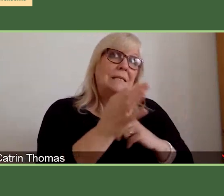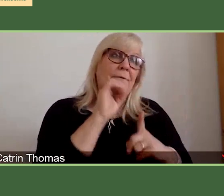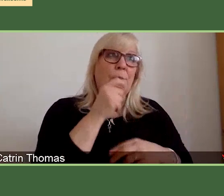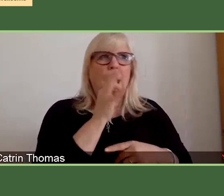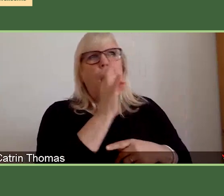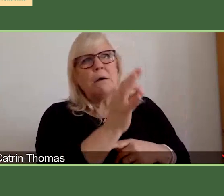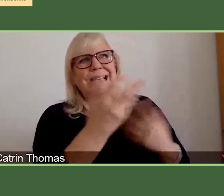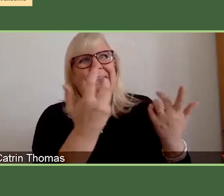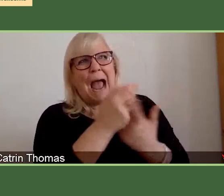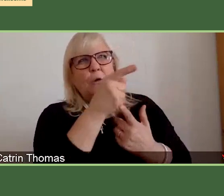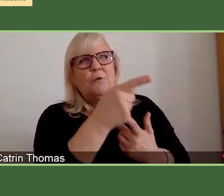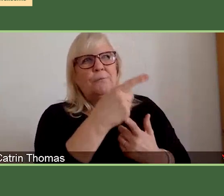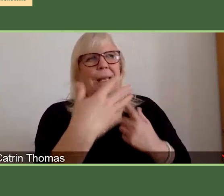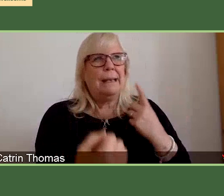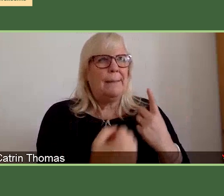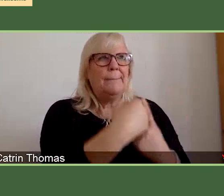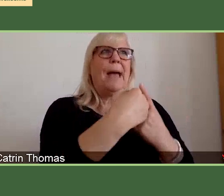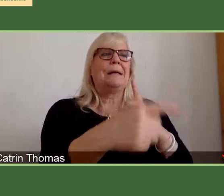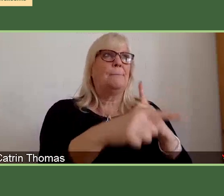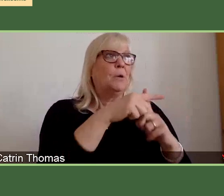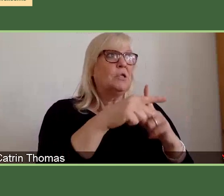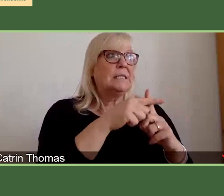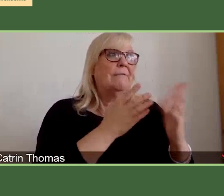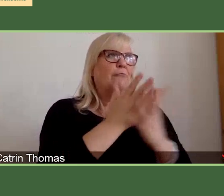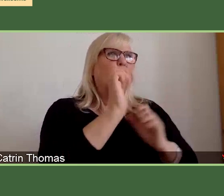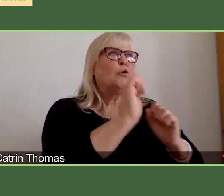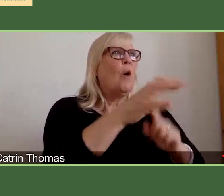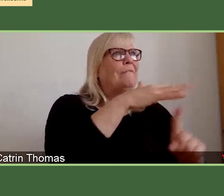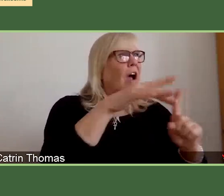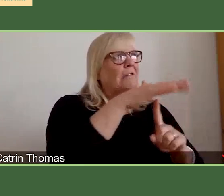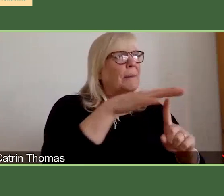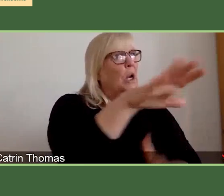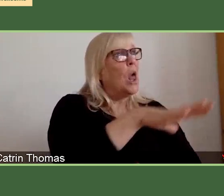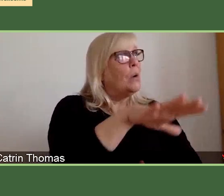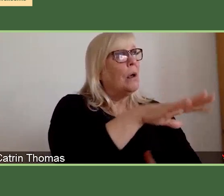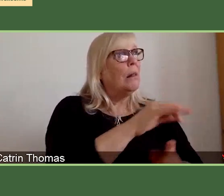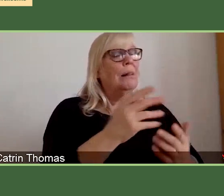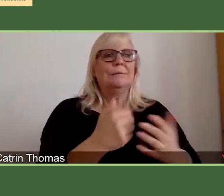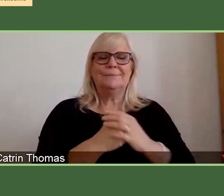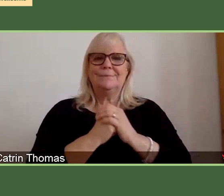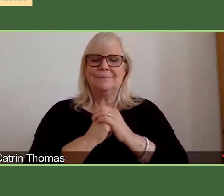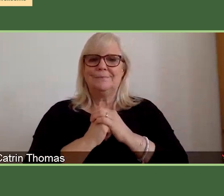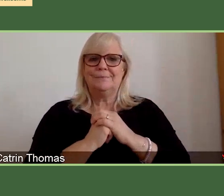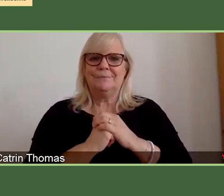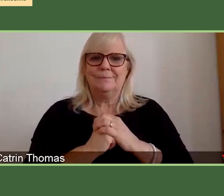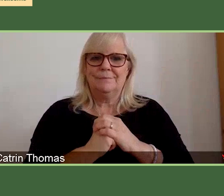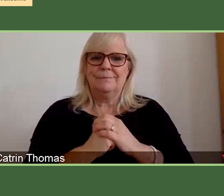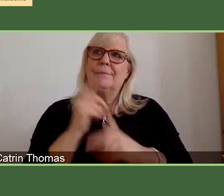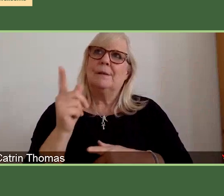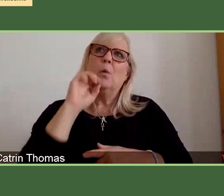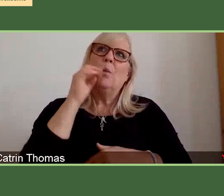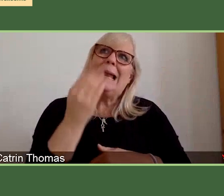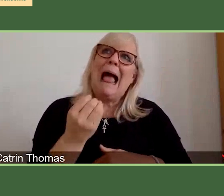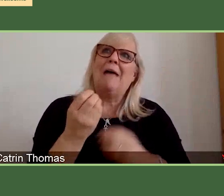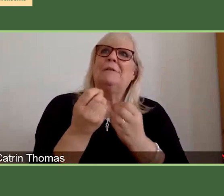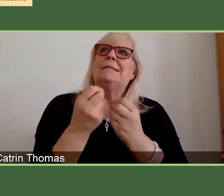We will be requiring institutions to allow a certain amount of days per year for all researchers on